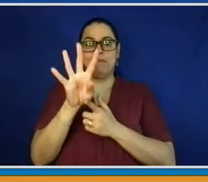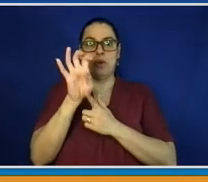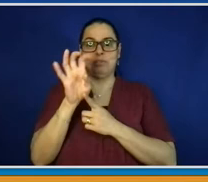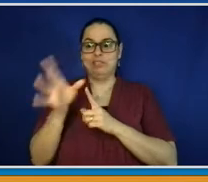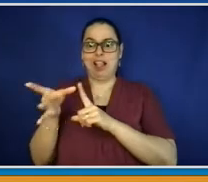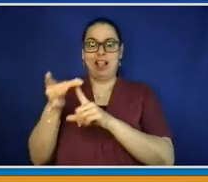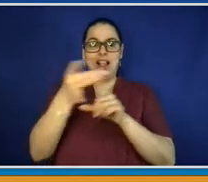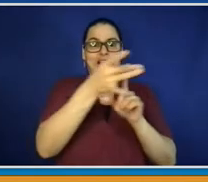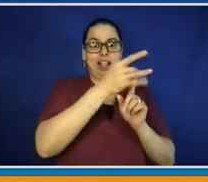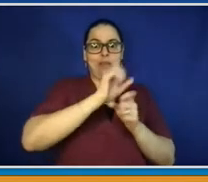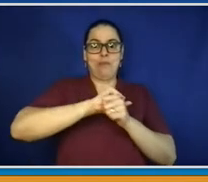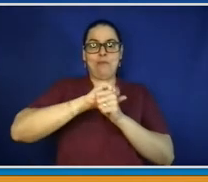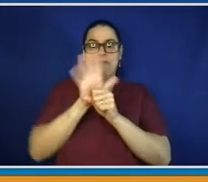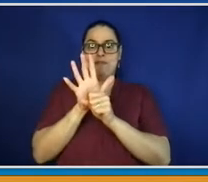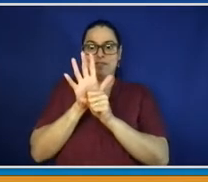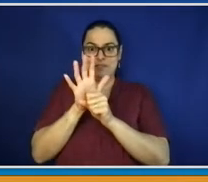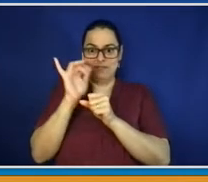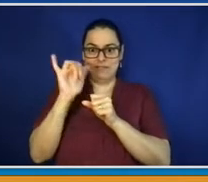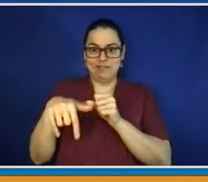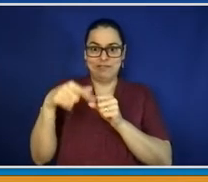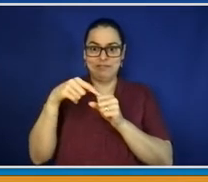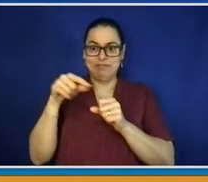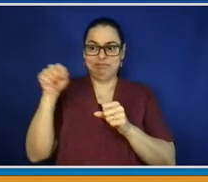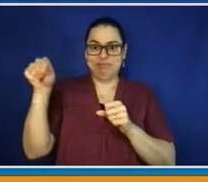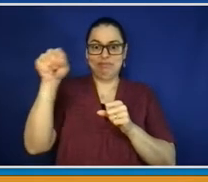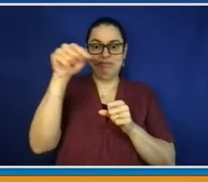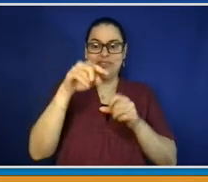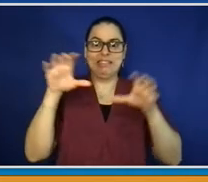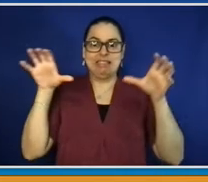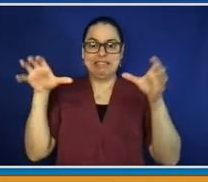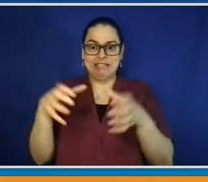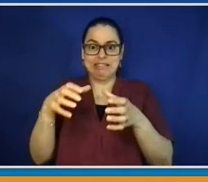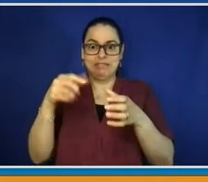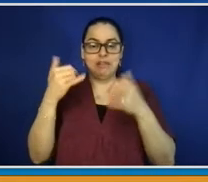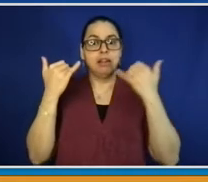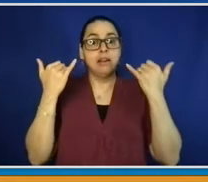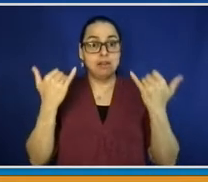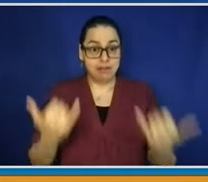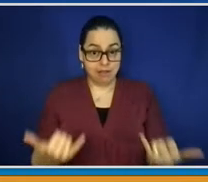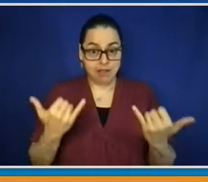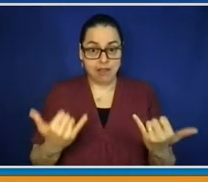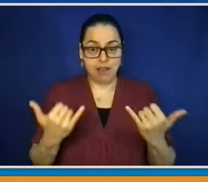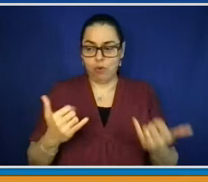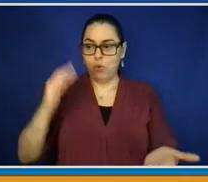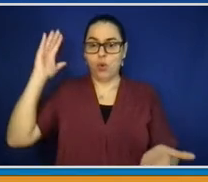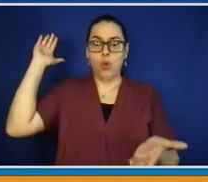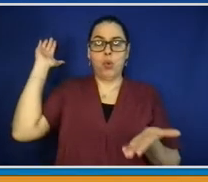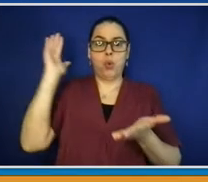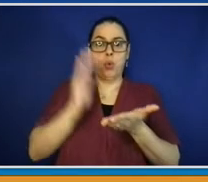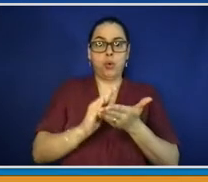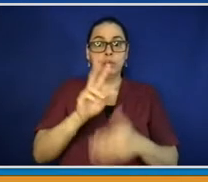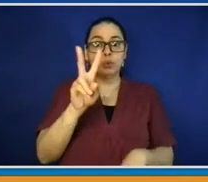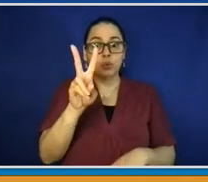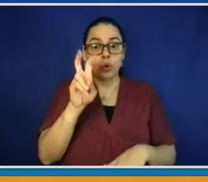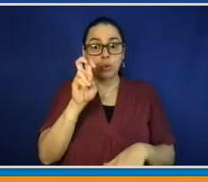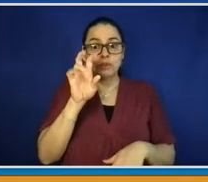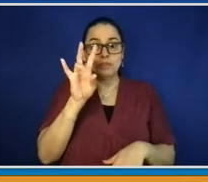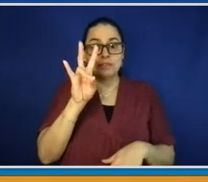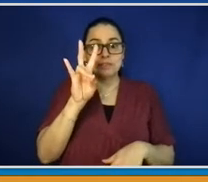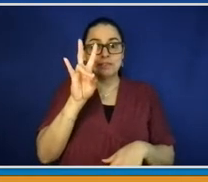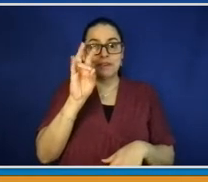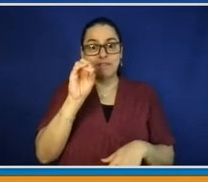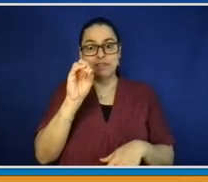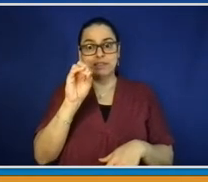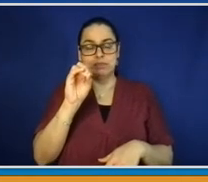that that number had gotten down to 1,100, and now today it's down to 270. We think that's great progress, definitely moving in the